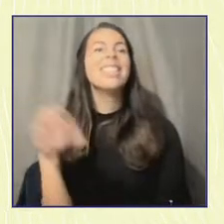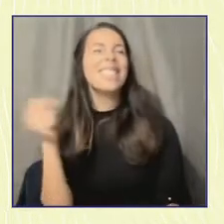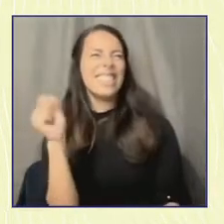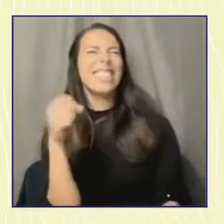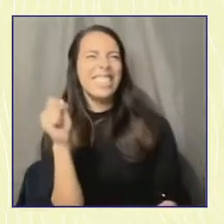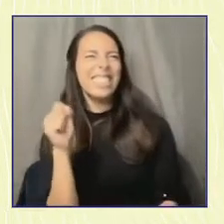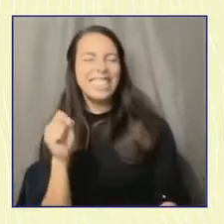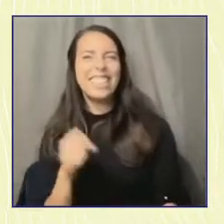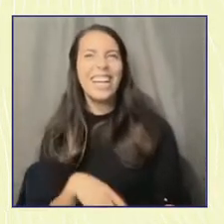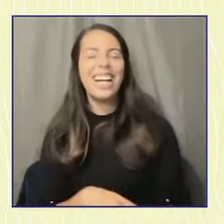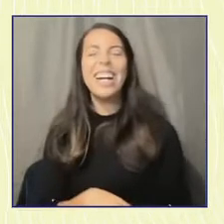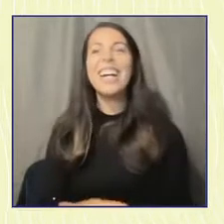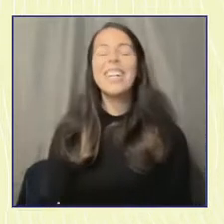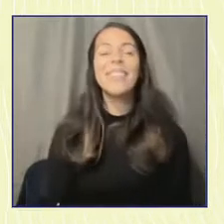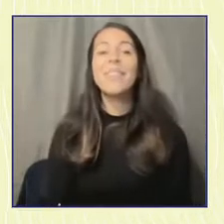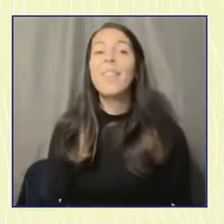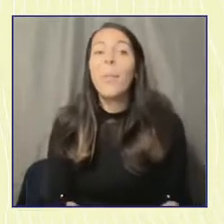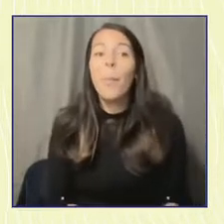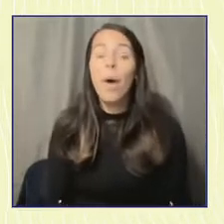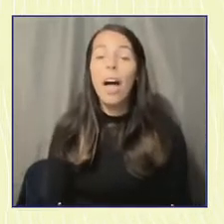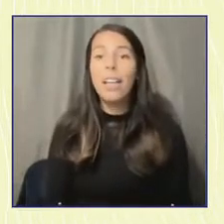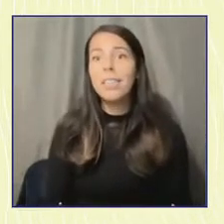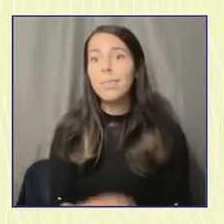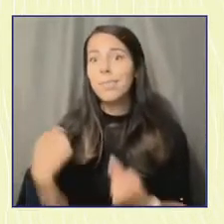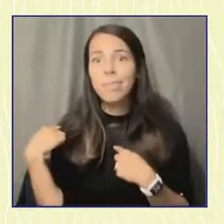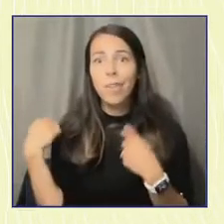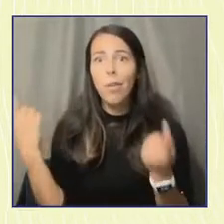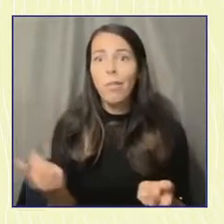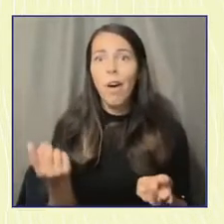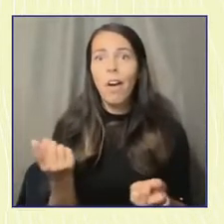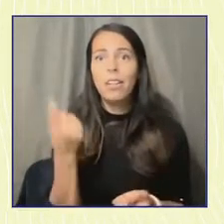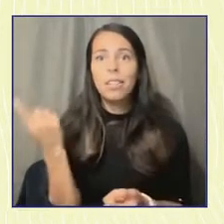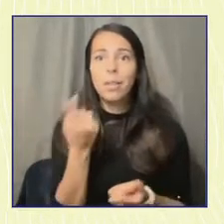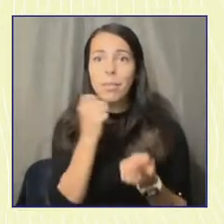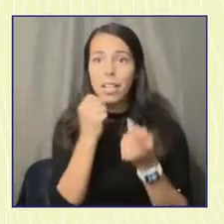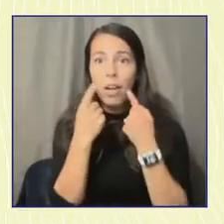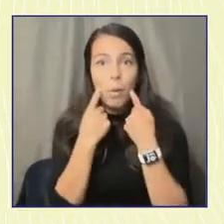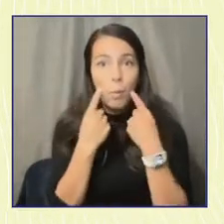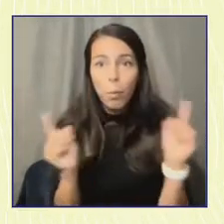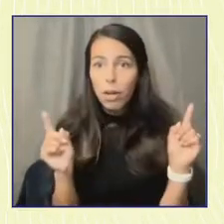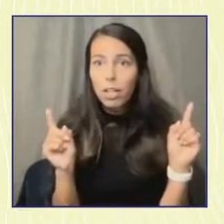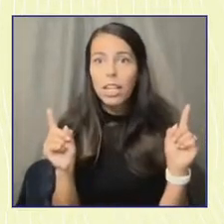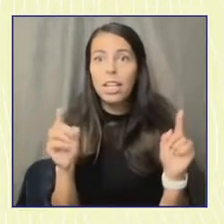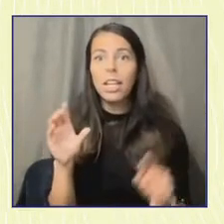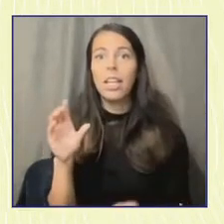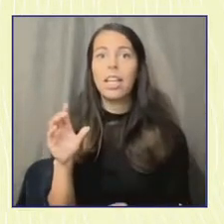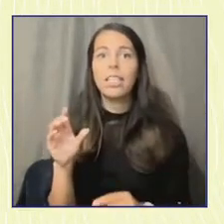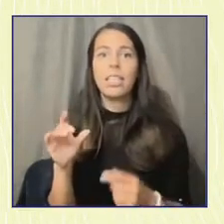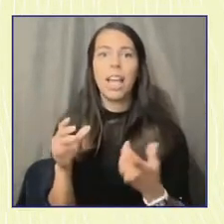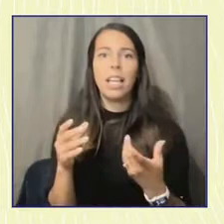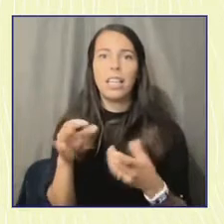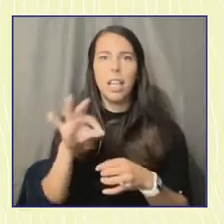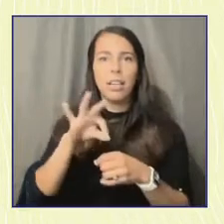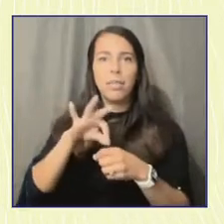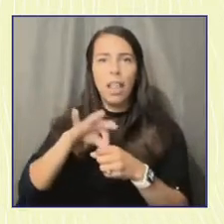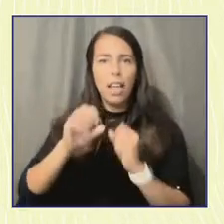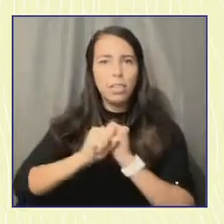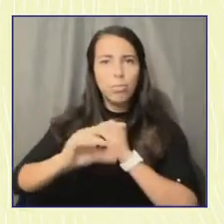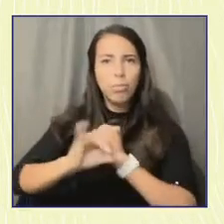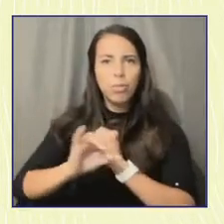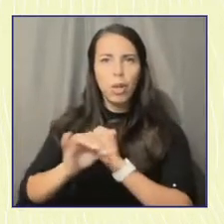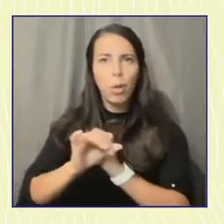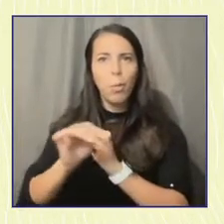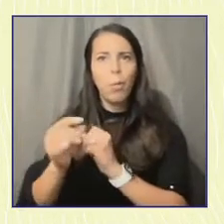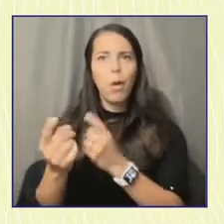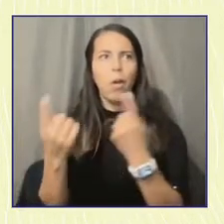So, well, one of the things that really isn't working is the fact that, you campaigns will come down in this like kind of predatory way and